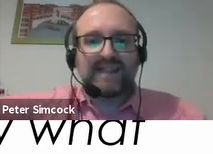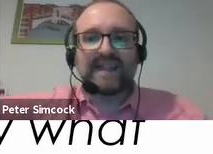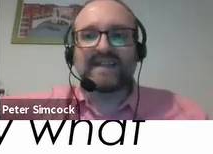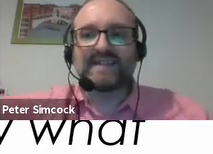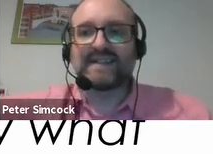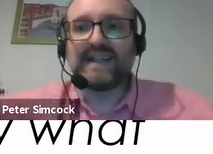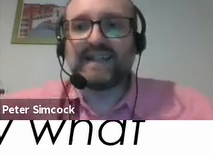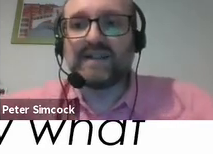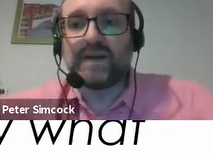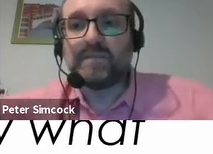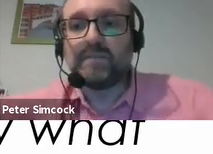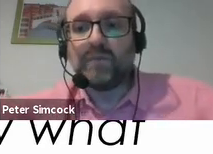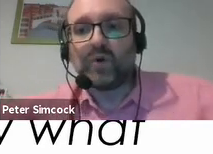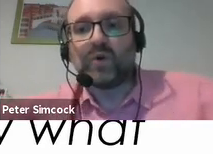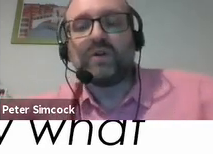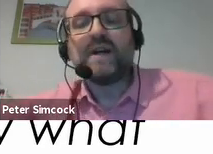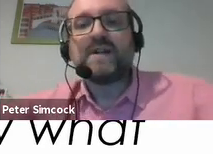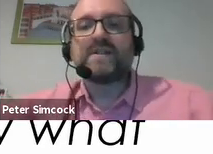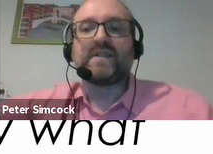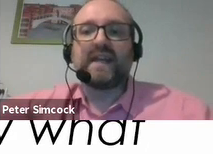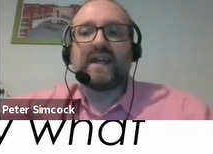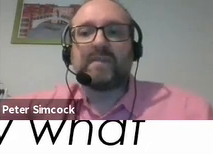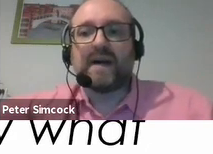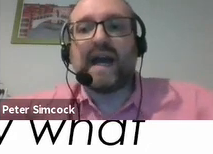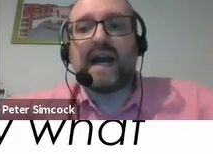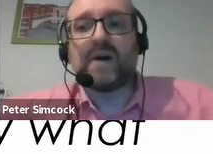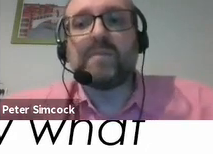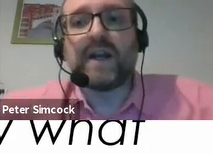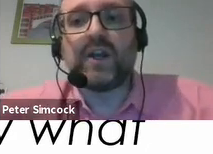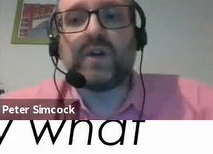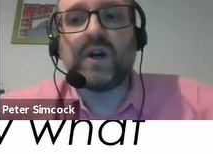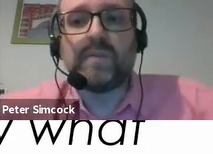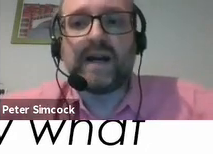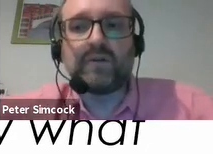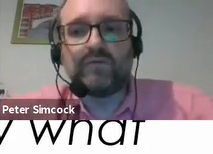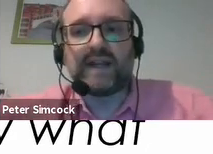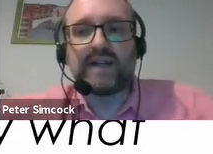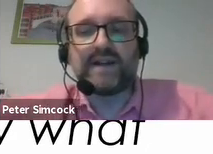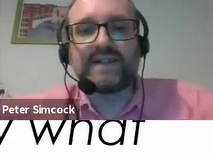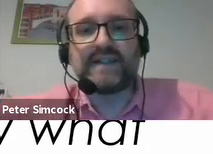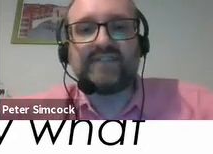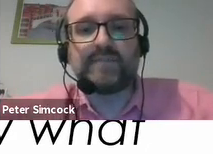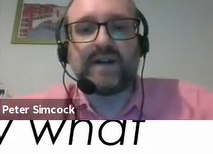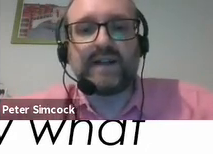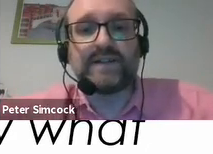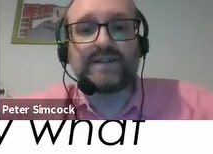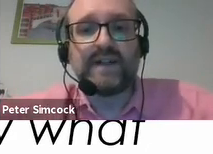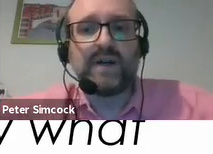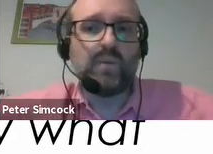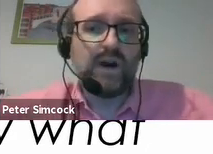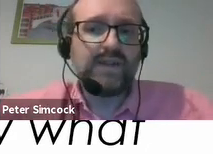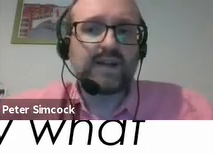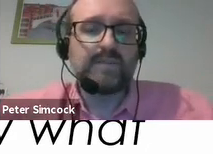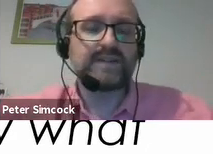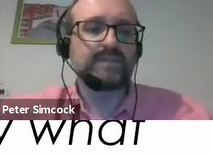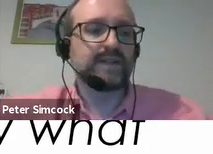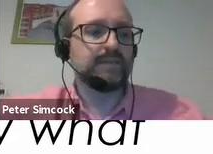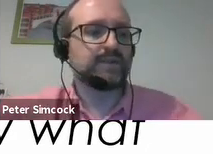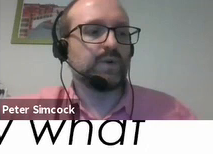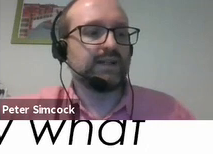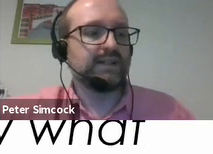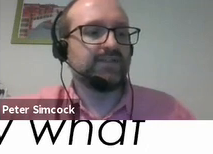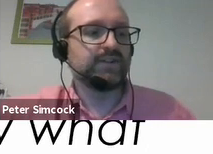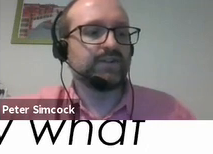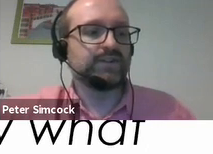expand things a little bit more to think about how might you go about recognizing deafblindness and why that can be